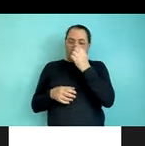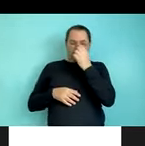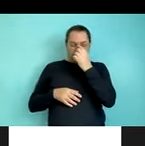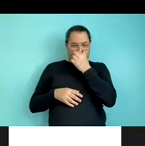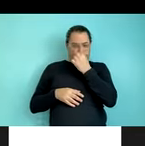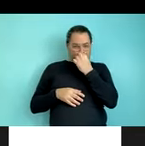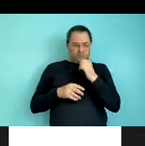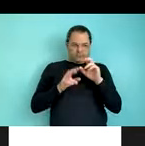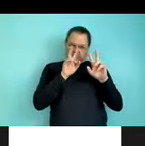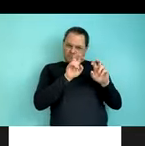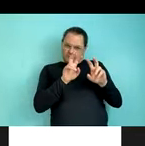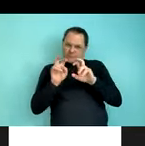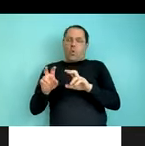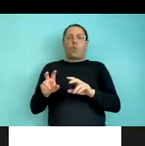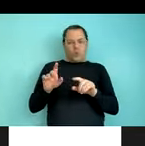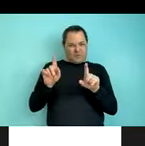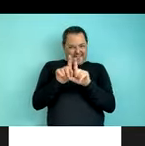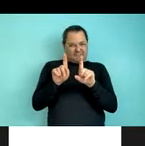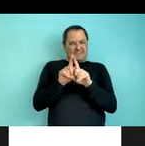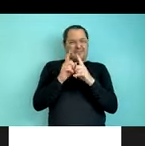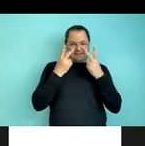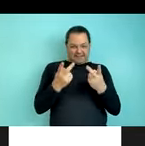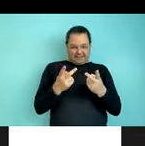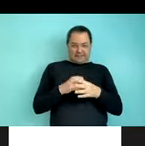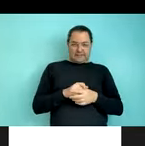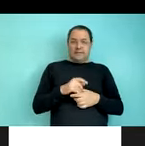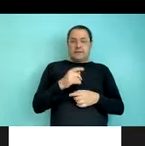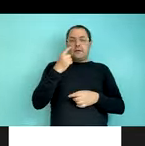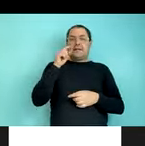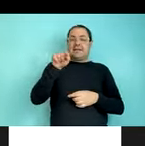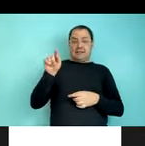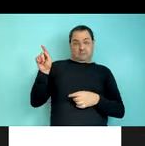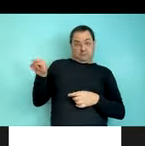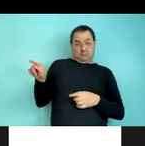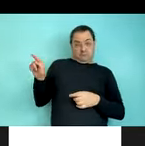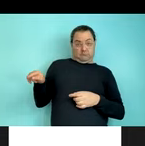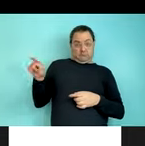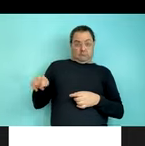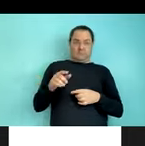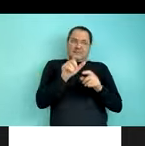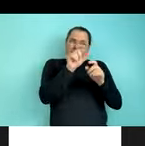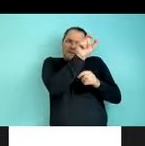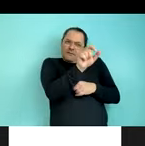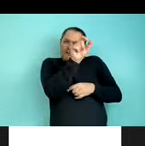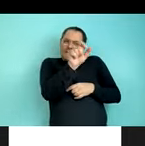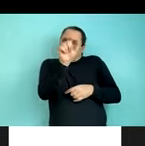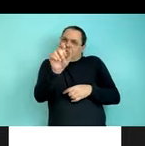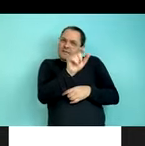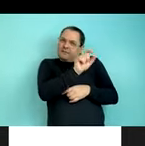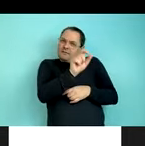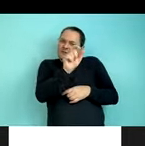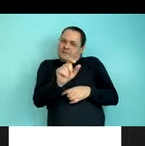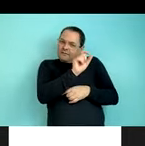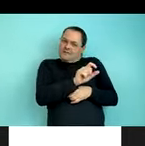we actually see a very similar picture. So here, what I've done is I've looked at each individual's data and divided